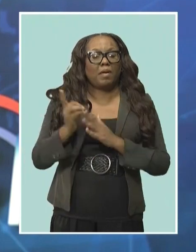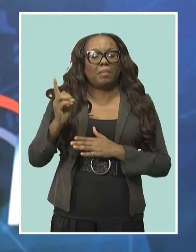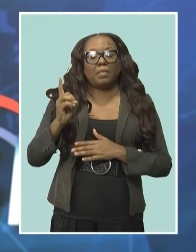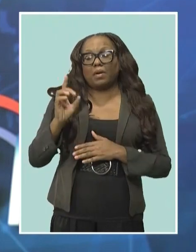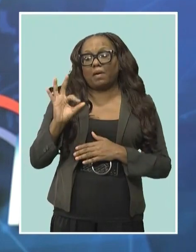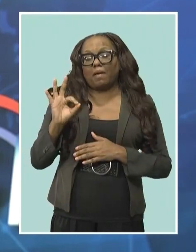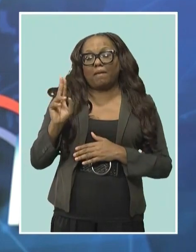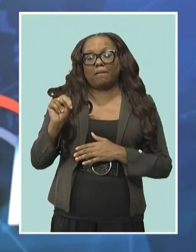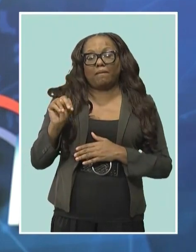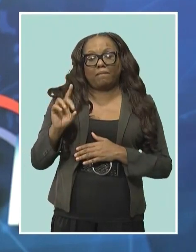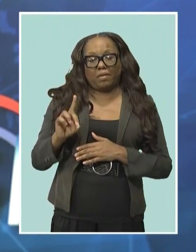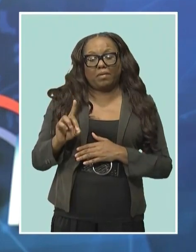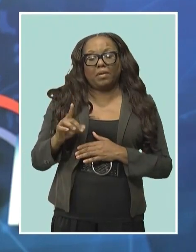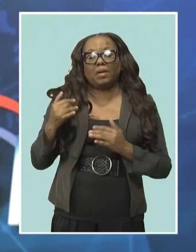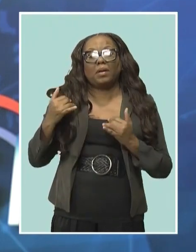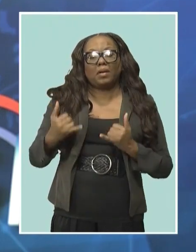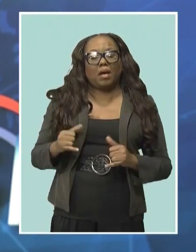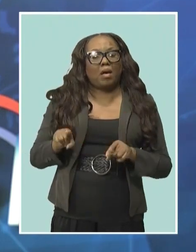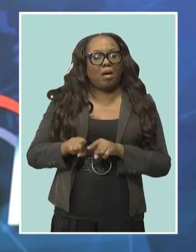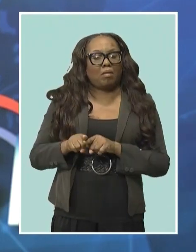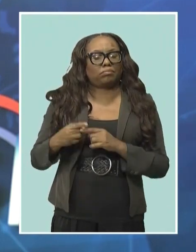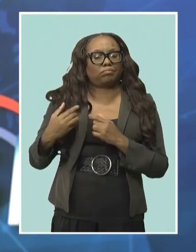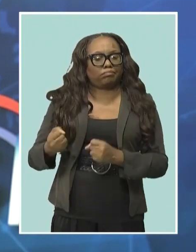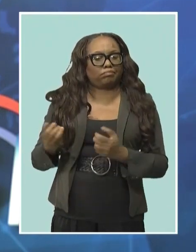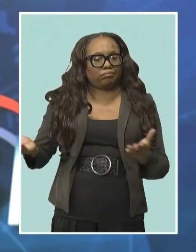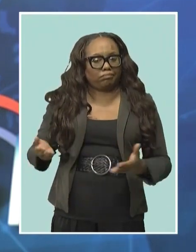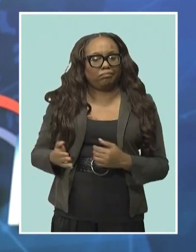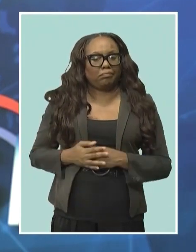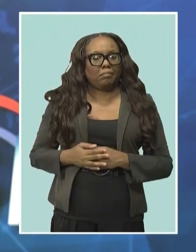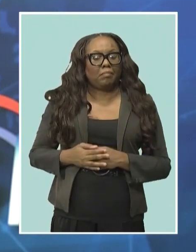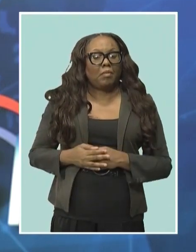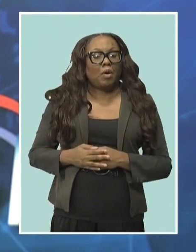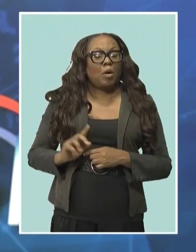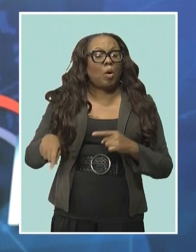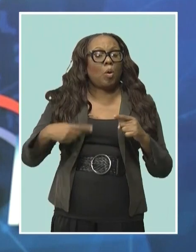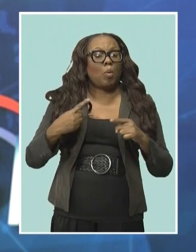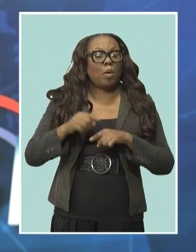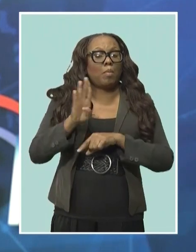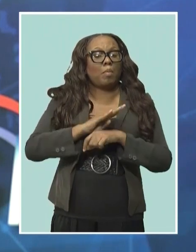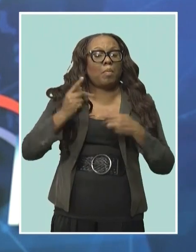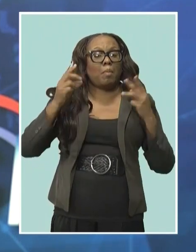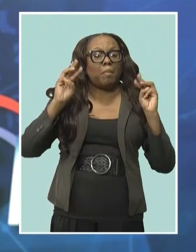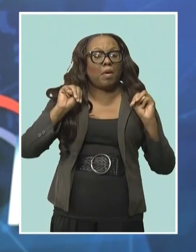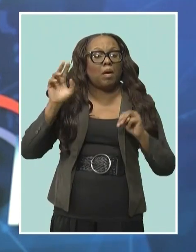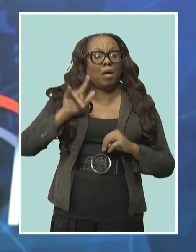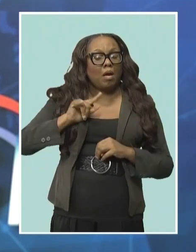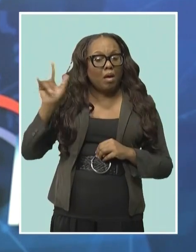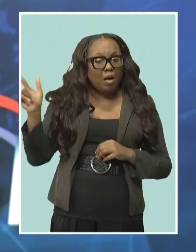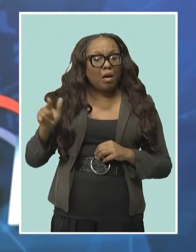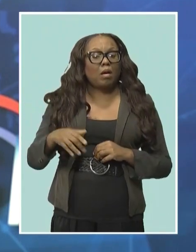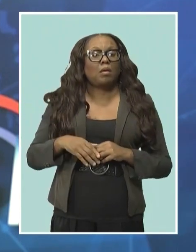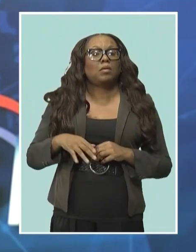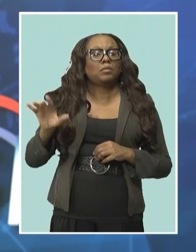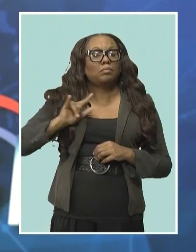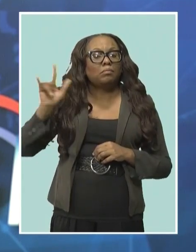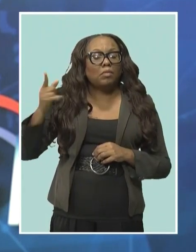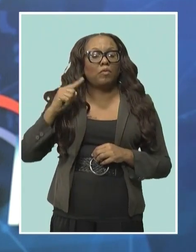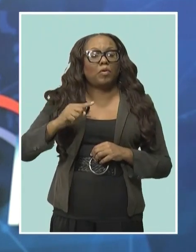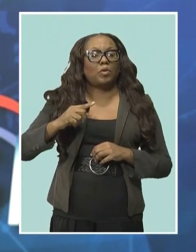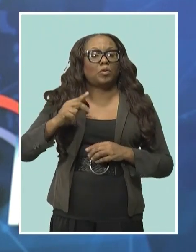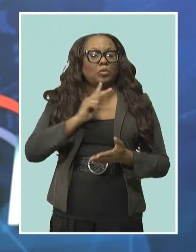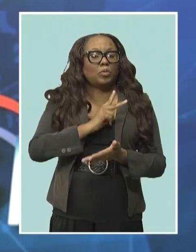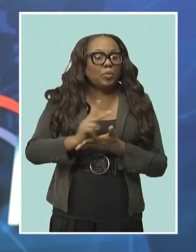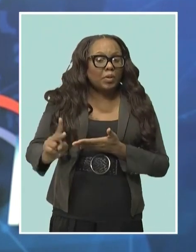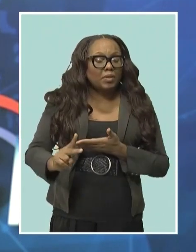visit to Accra means, meanwhile, forms part of a two-week overseas mission where she's been also pushing the Bridgetown Initiative,